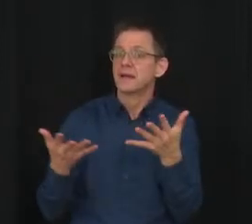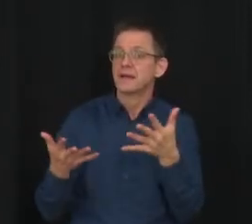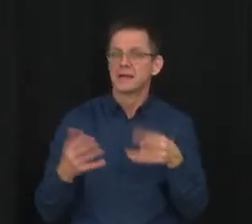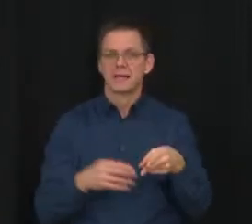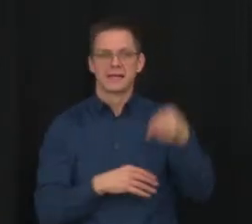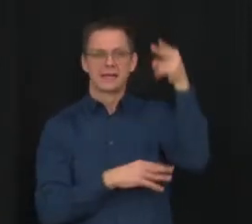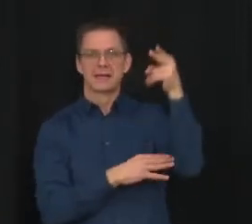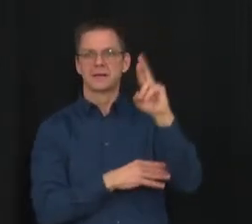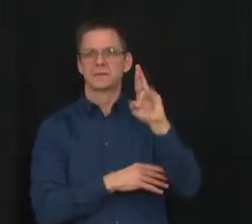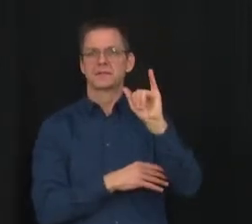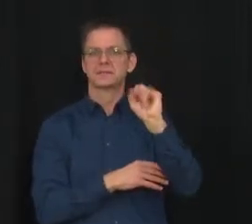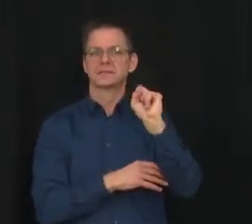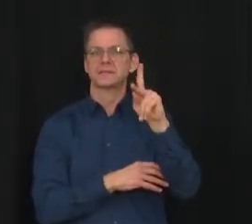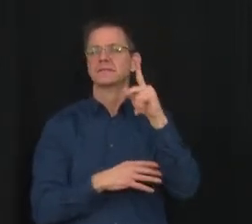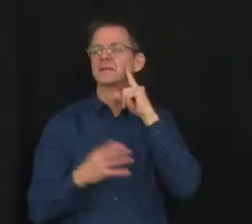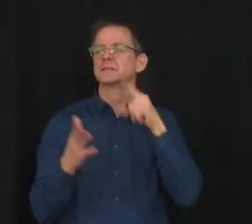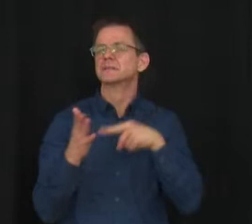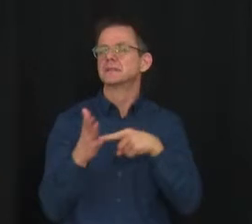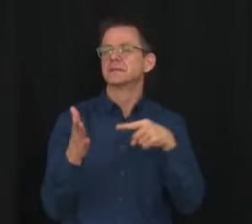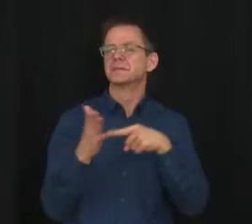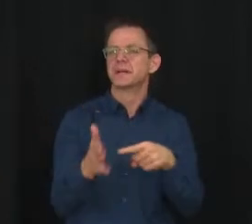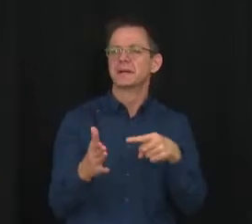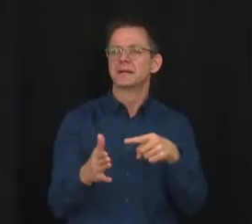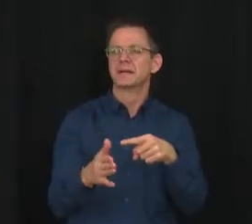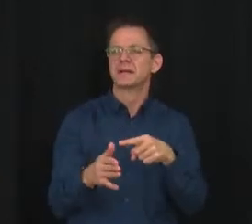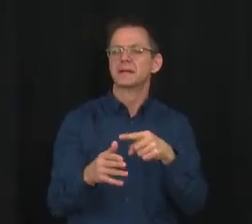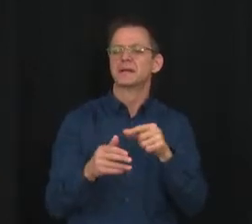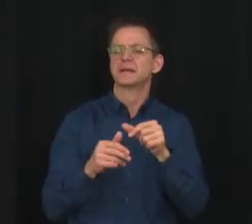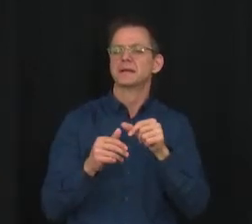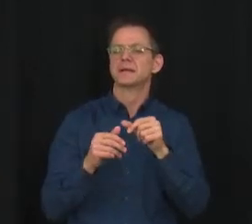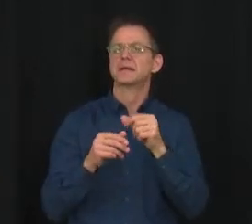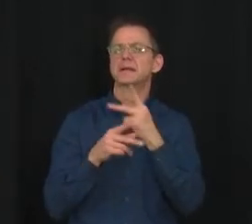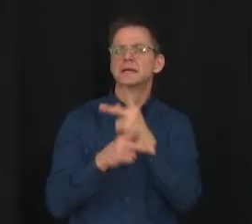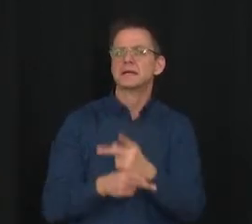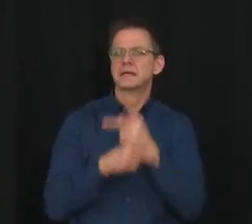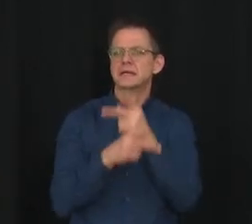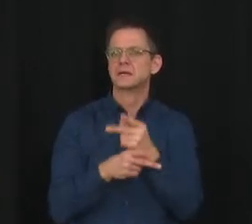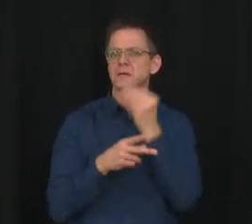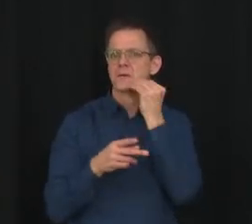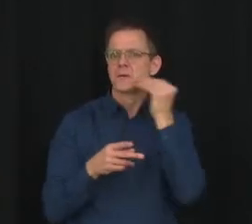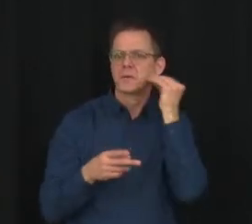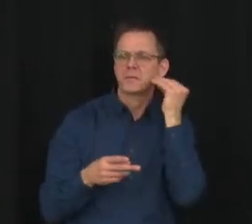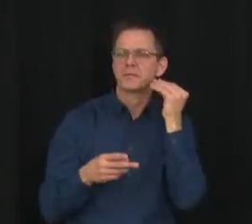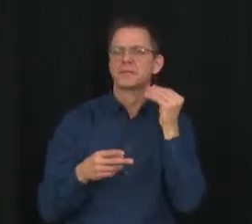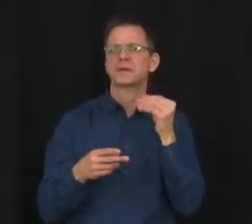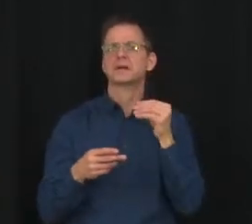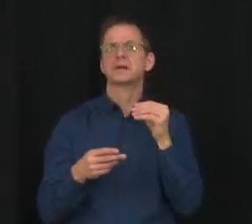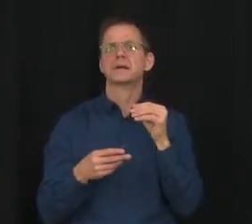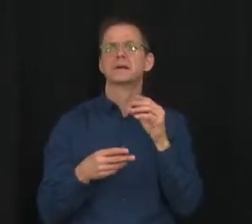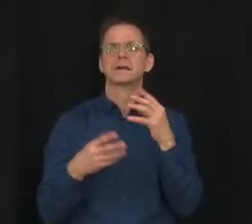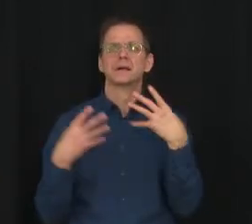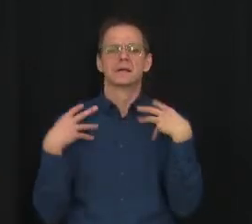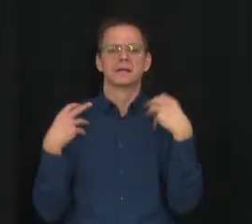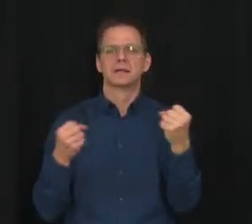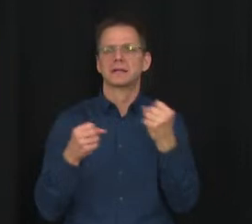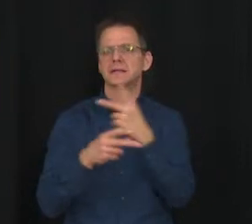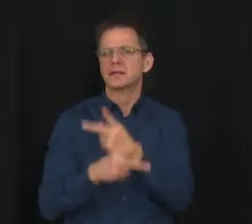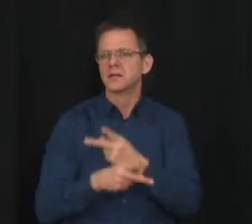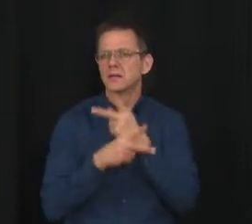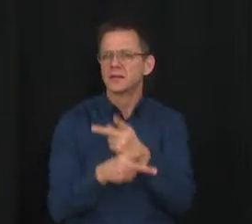continuing care and those who work in healthcare. Other cases, including in students and school staff,